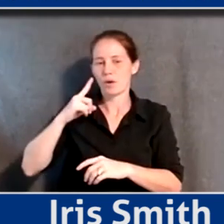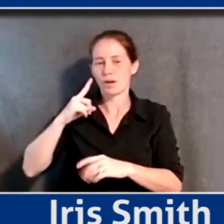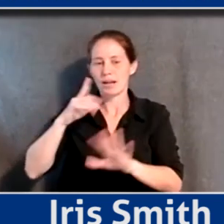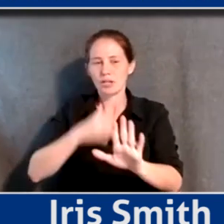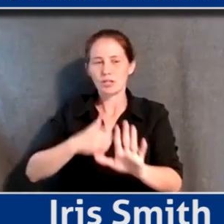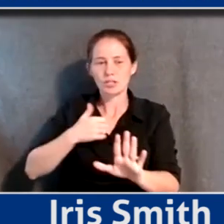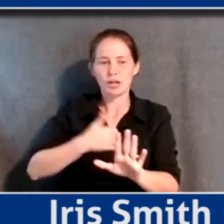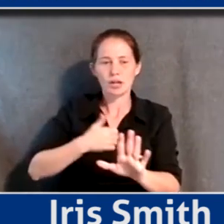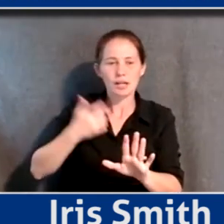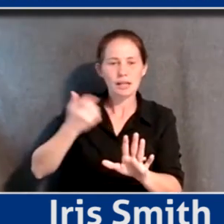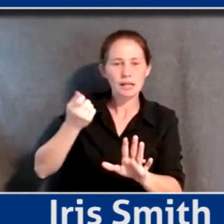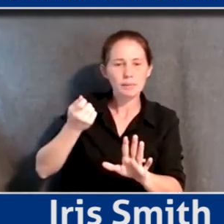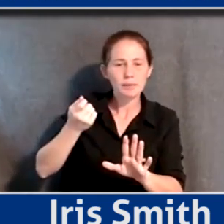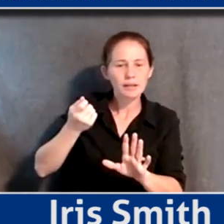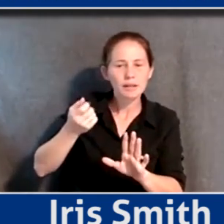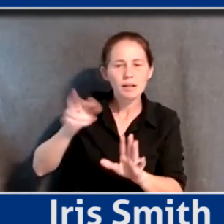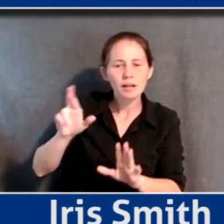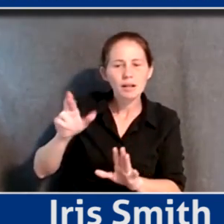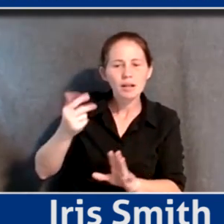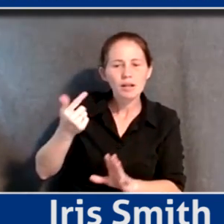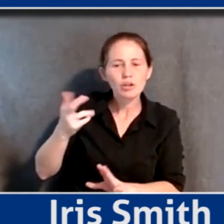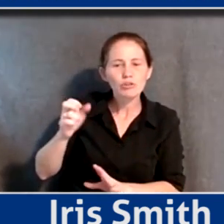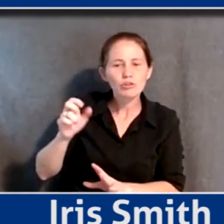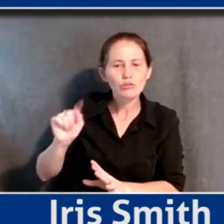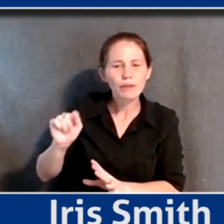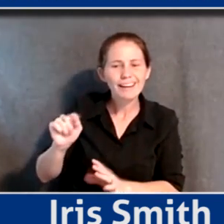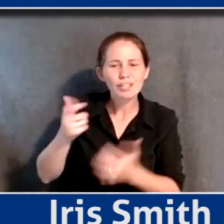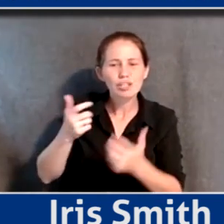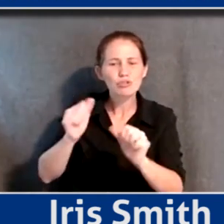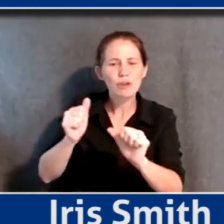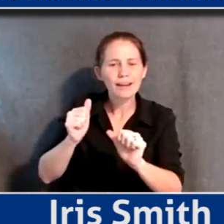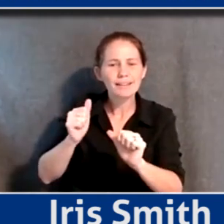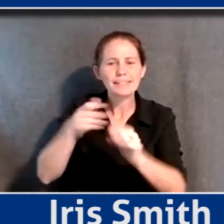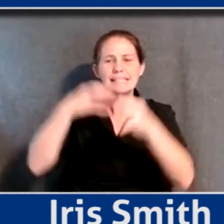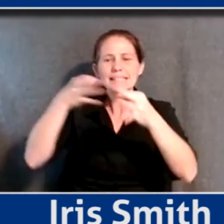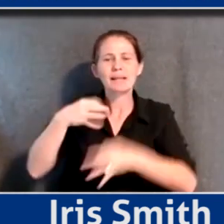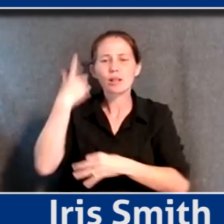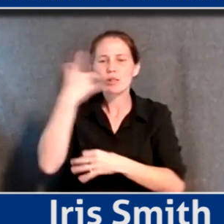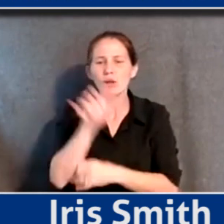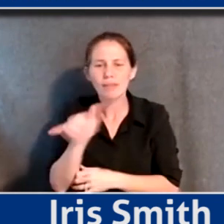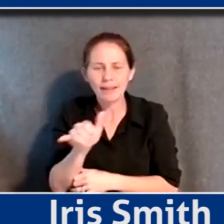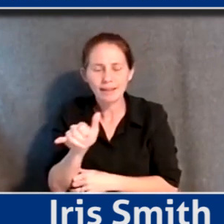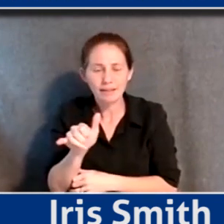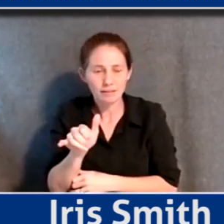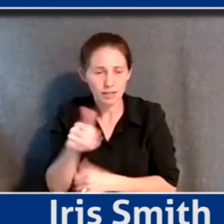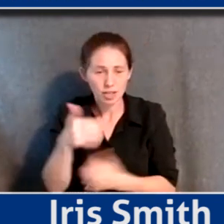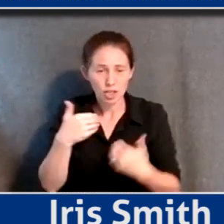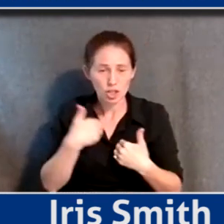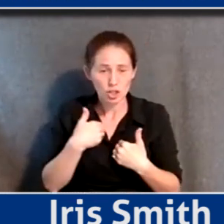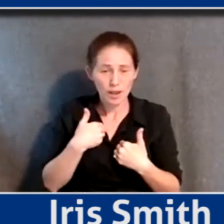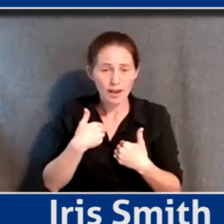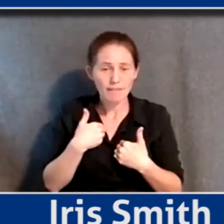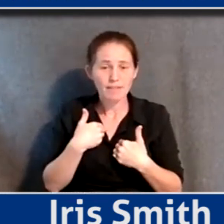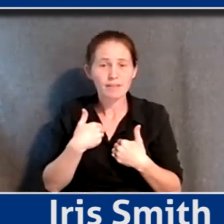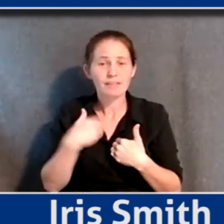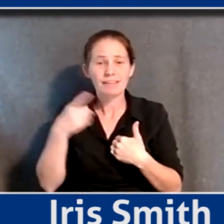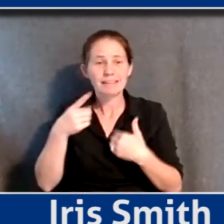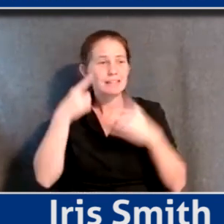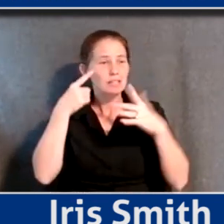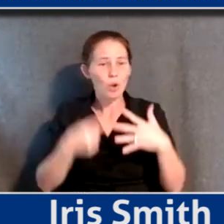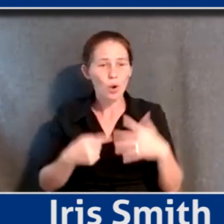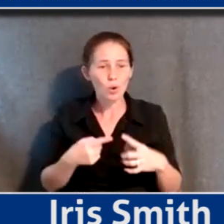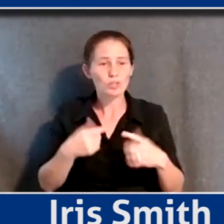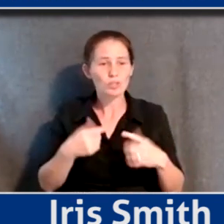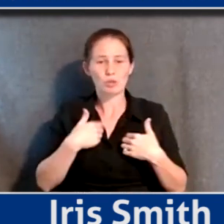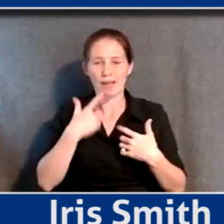Walk us through what this actually looks like. So you have these overarching goals. You have these metrics, say, as a city that you're focused on,